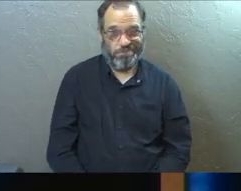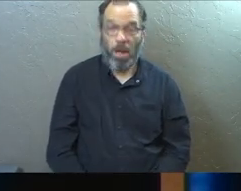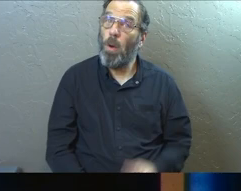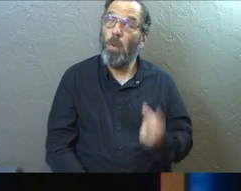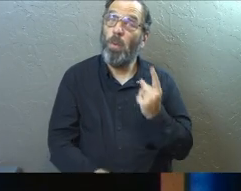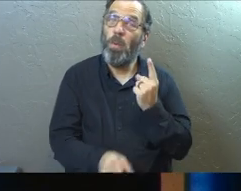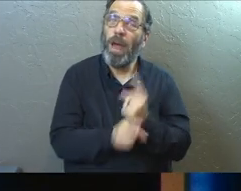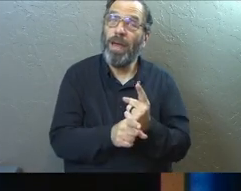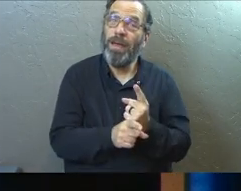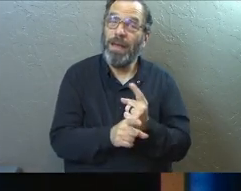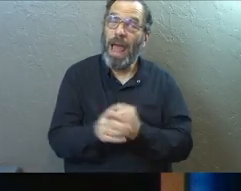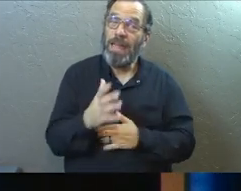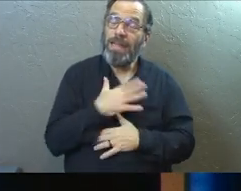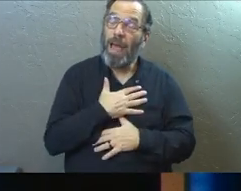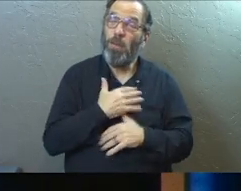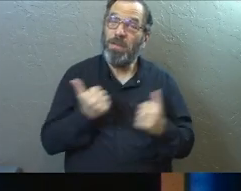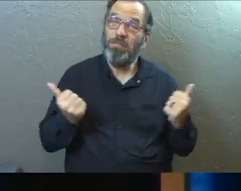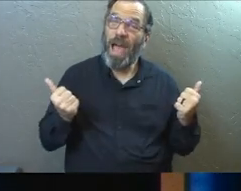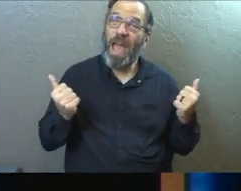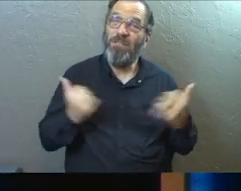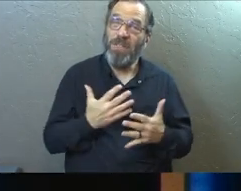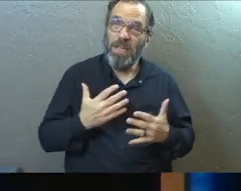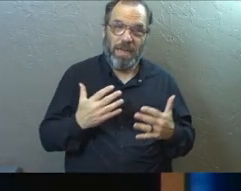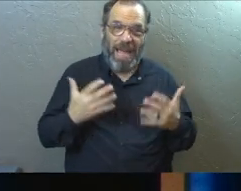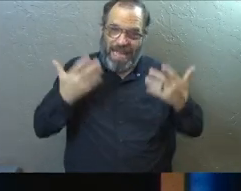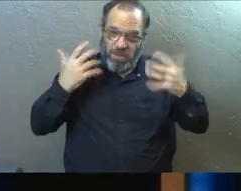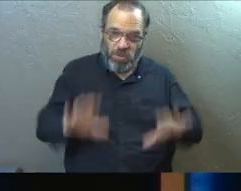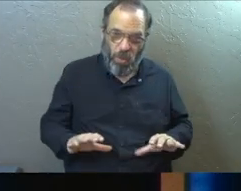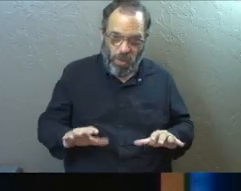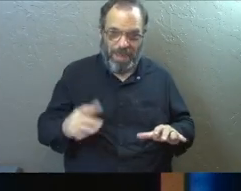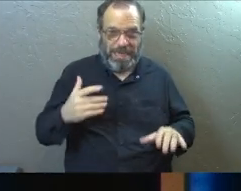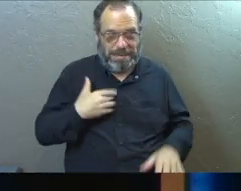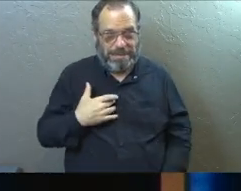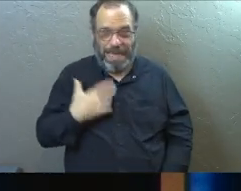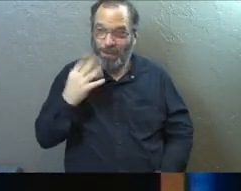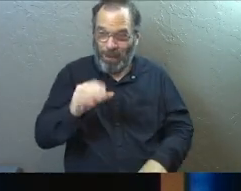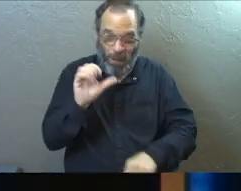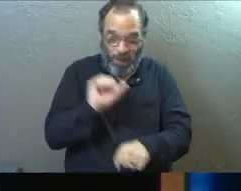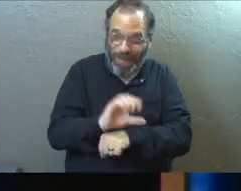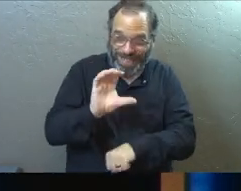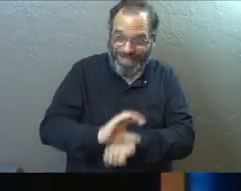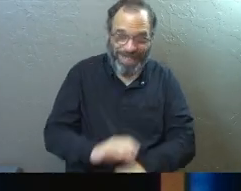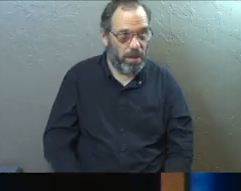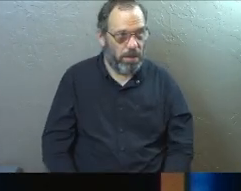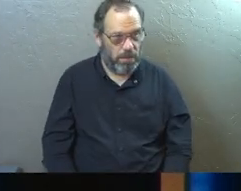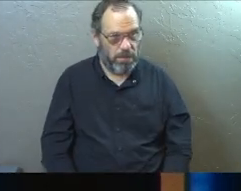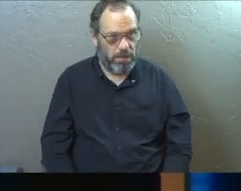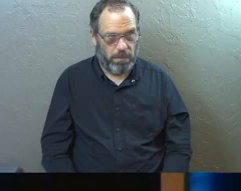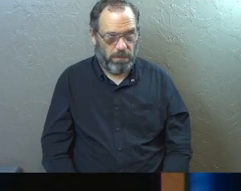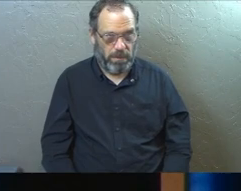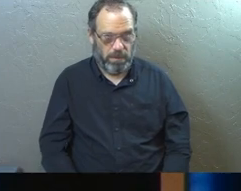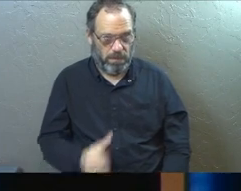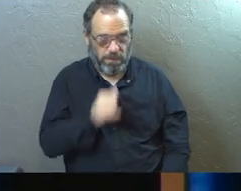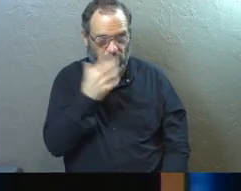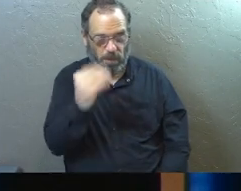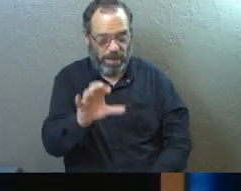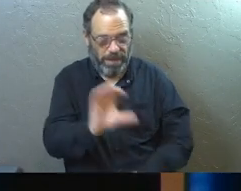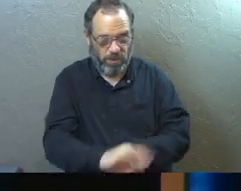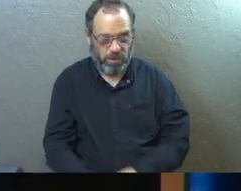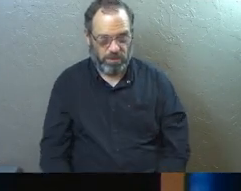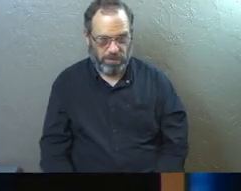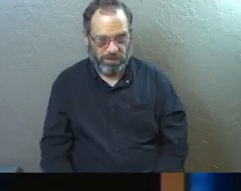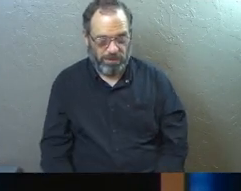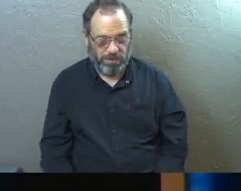Right? That was my fear. Like, I don't want to get to the spot where I have to say, I'm going to go work at church, and they go, well, we're not going to that church then.